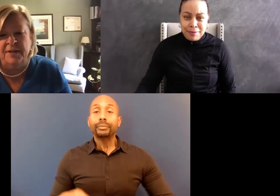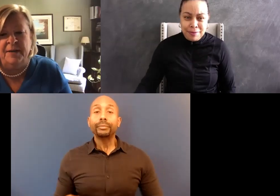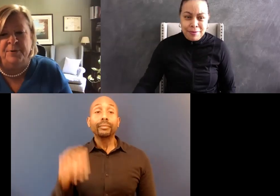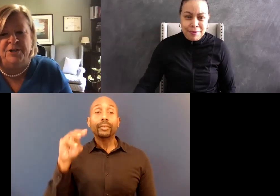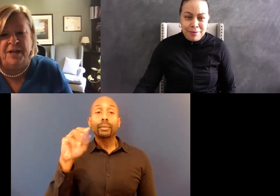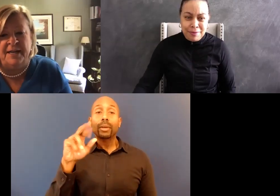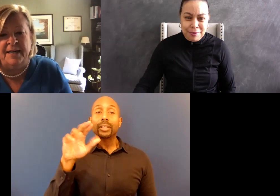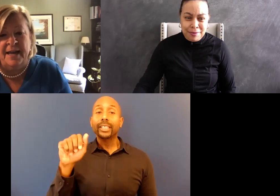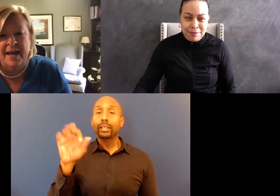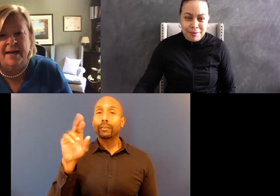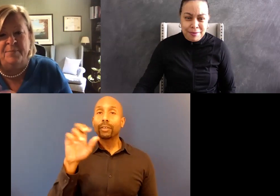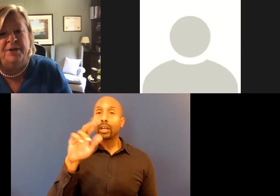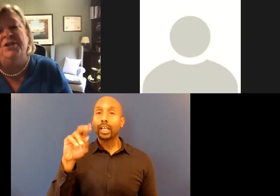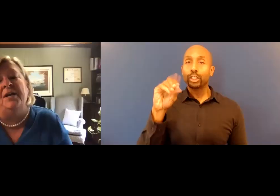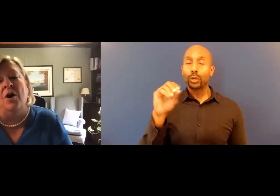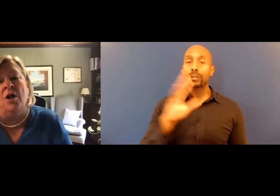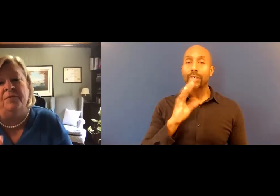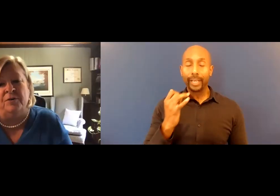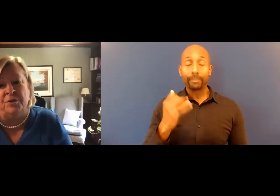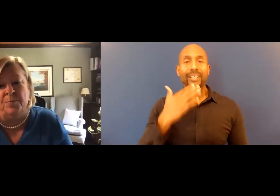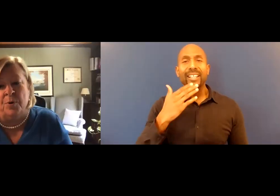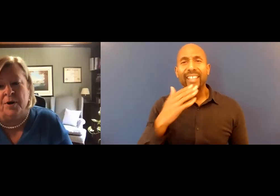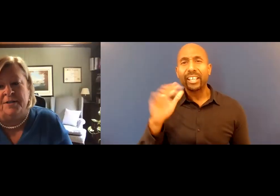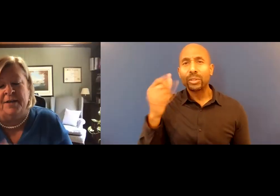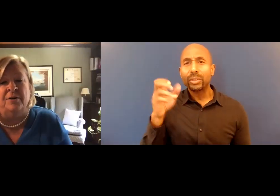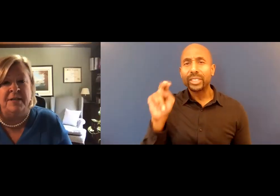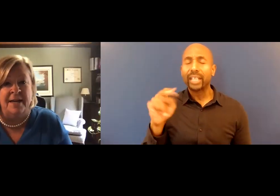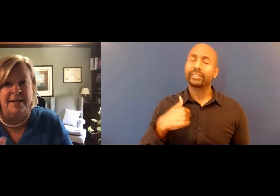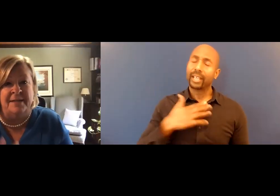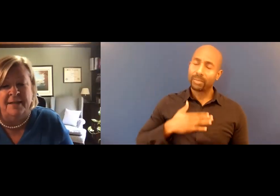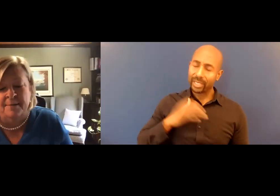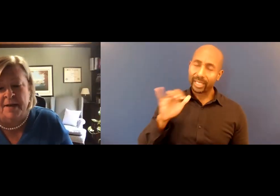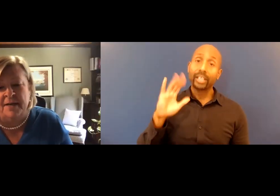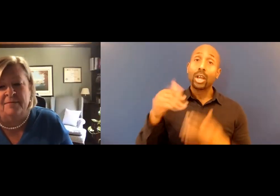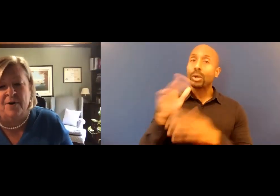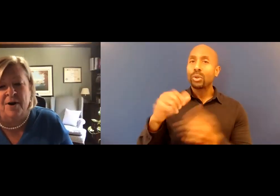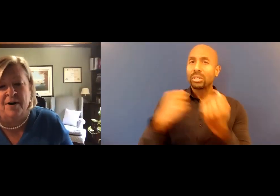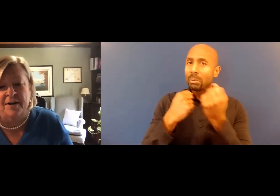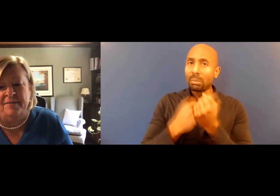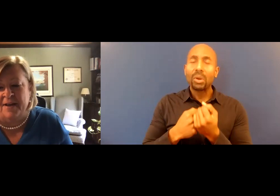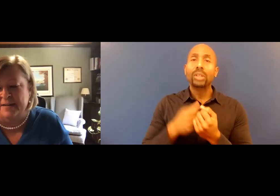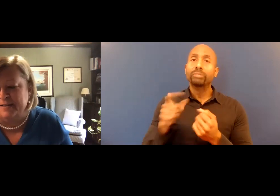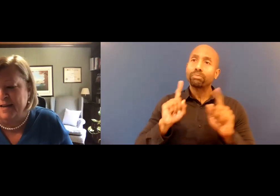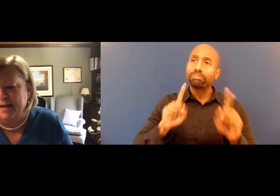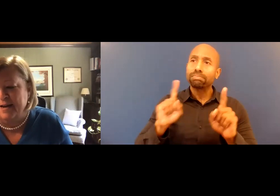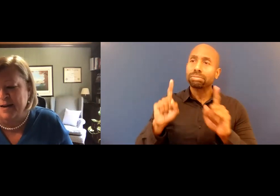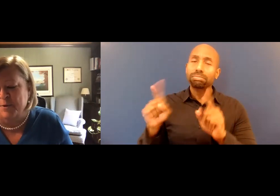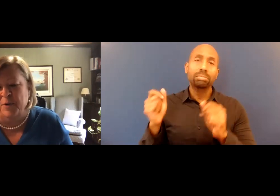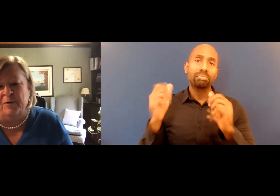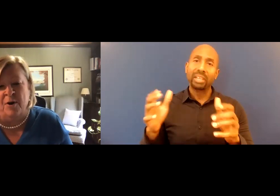really appreciate it. And I appreciate all of your support and your attendance in many of our events